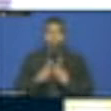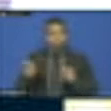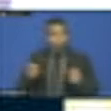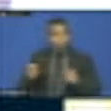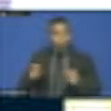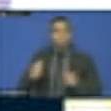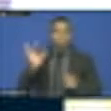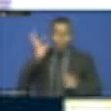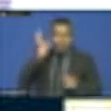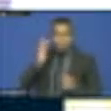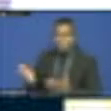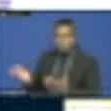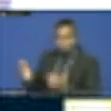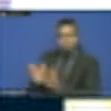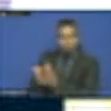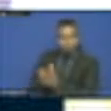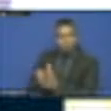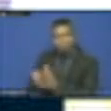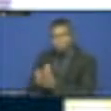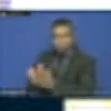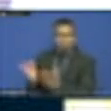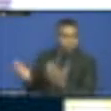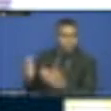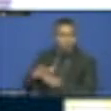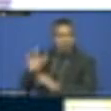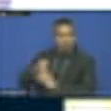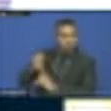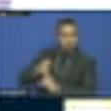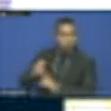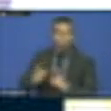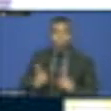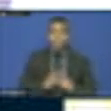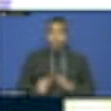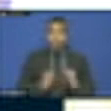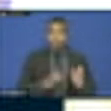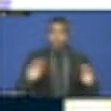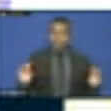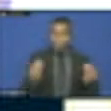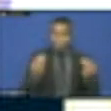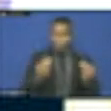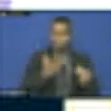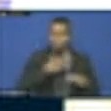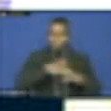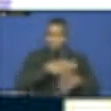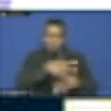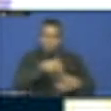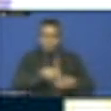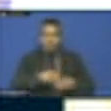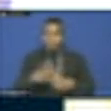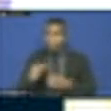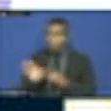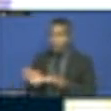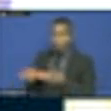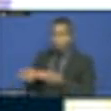produce junior mayors, junior chairpersons of councils, and this we are having a movement which